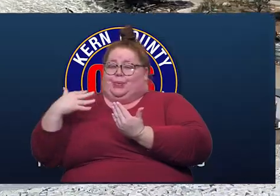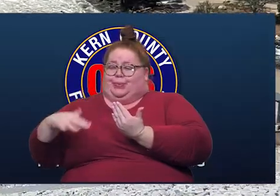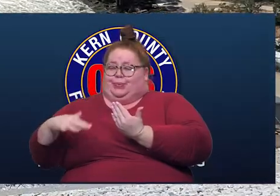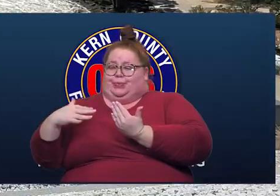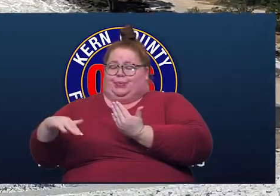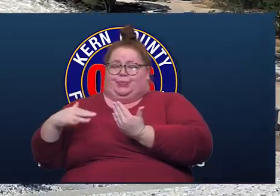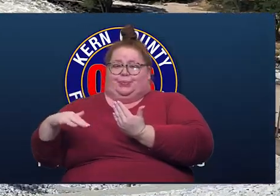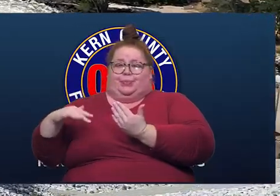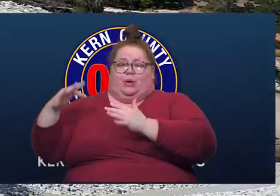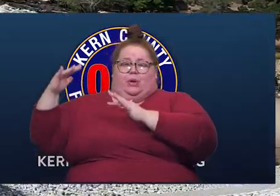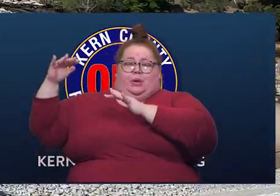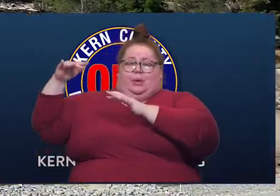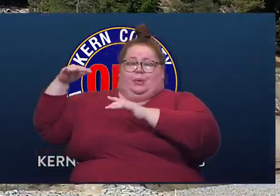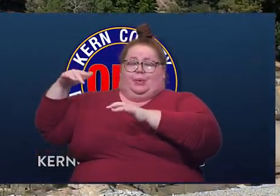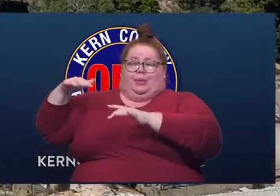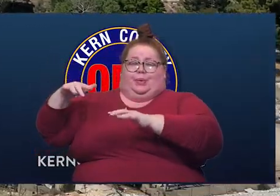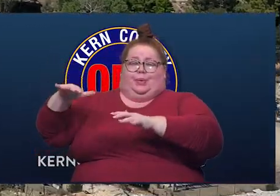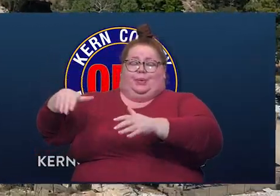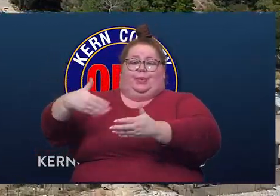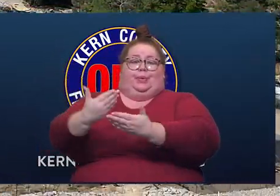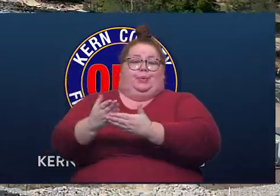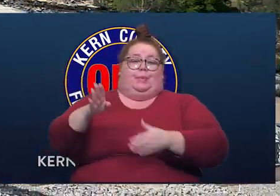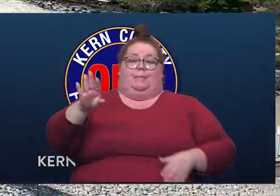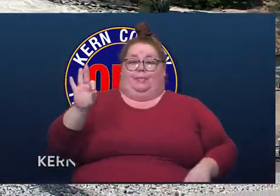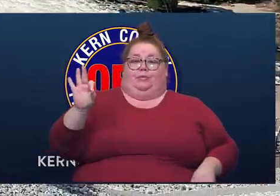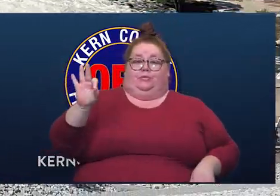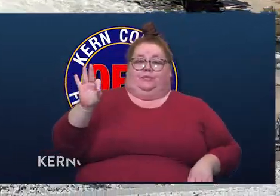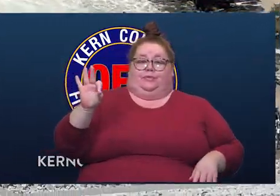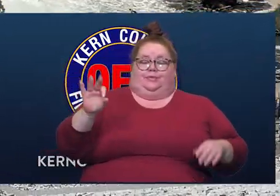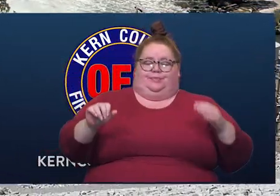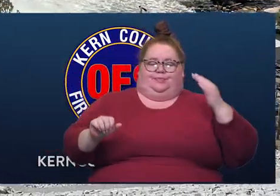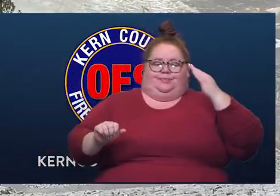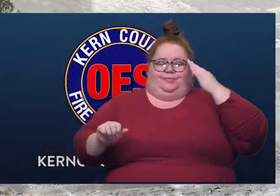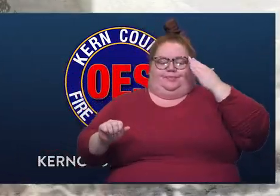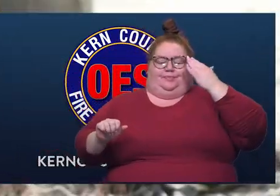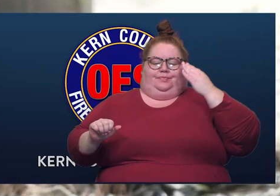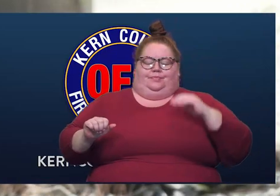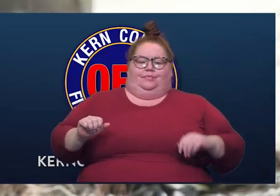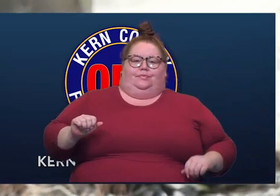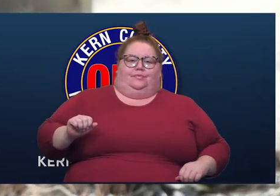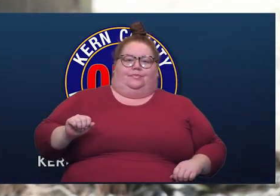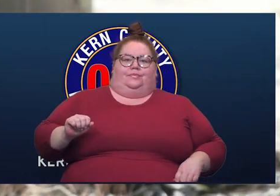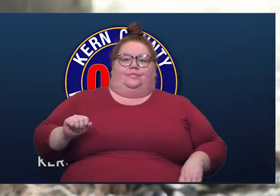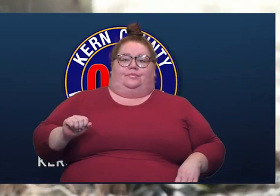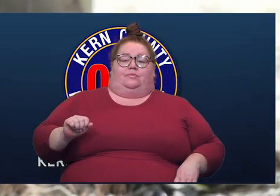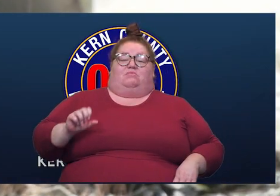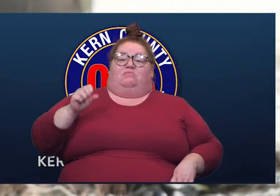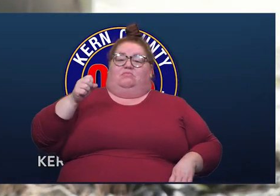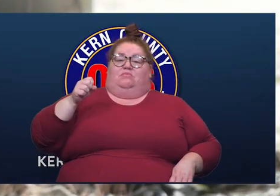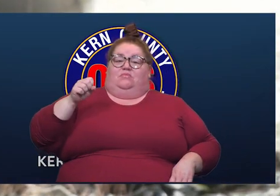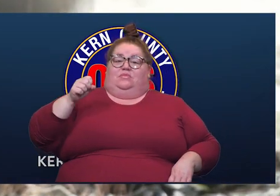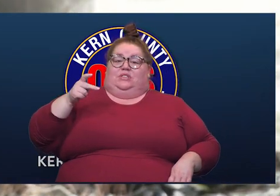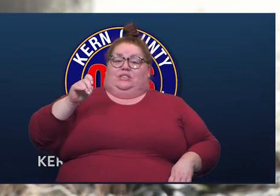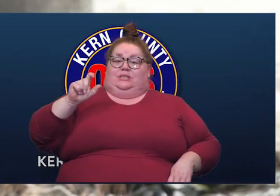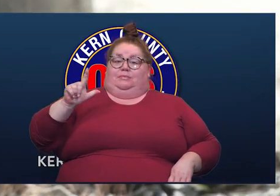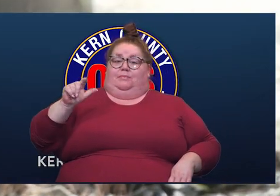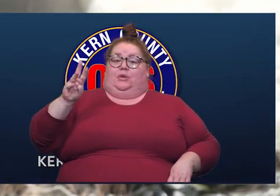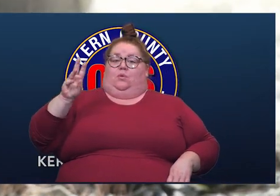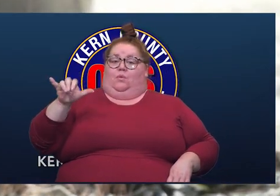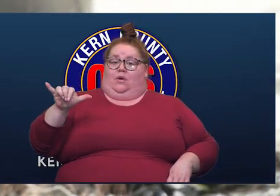flows and heads down towards Bakersfield. When I talk about the spillway, that